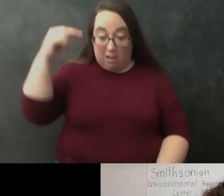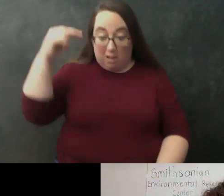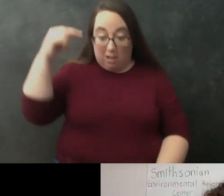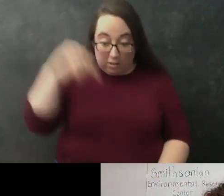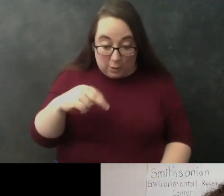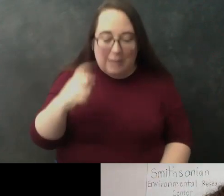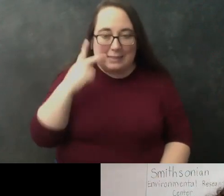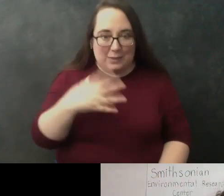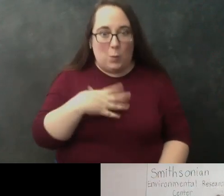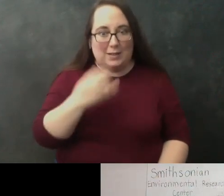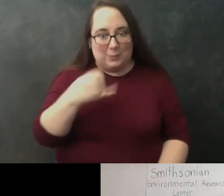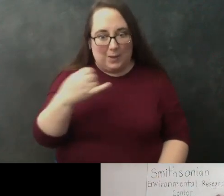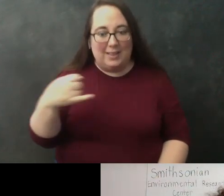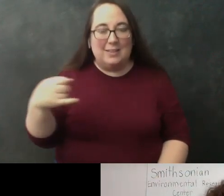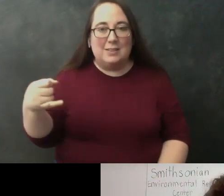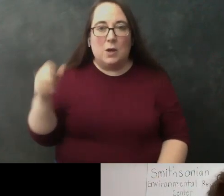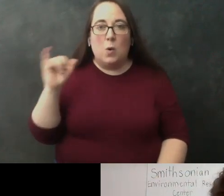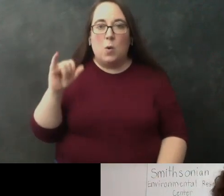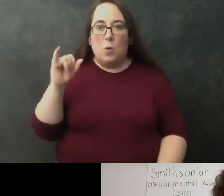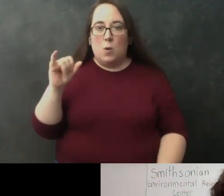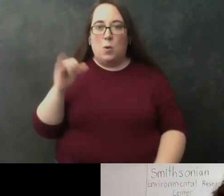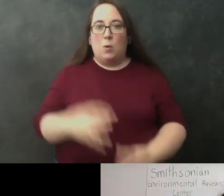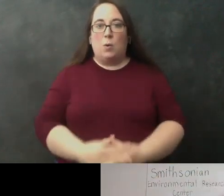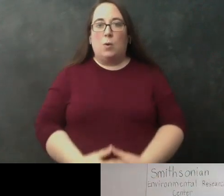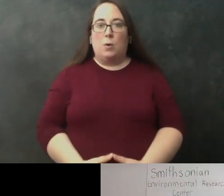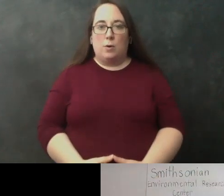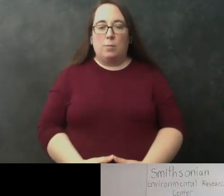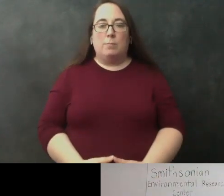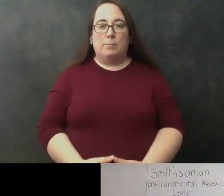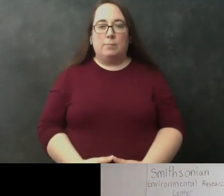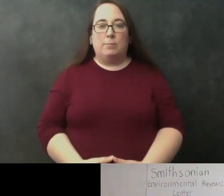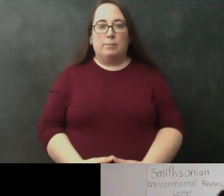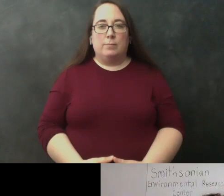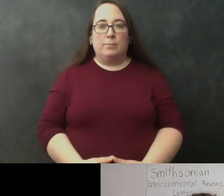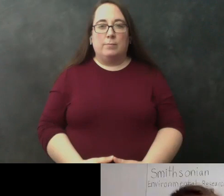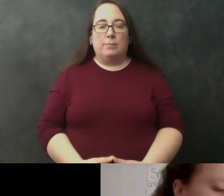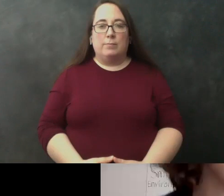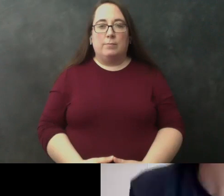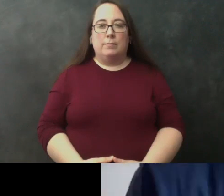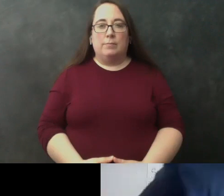oh yeah let me turn this other camera back on and see what we can see on my sample